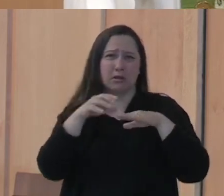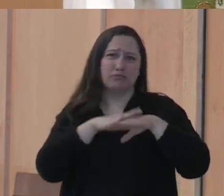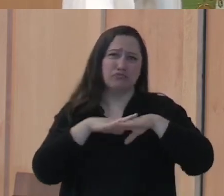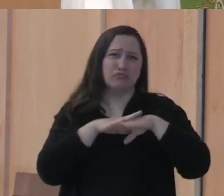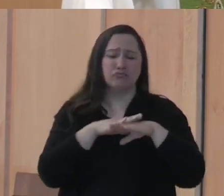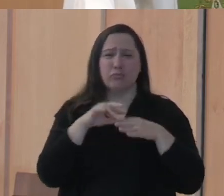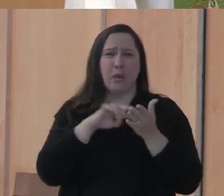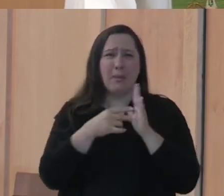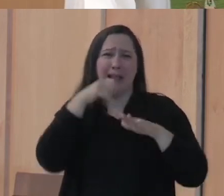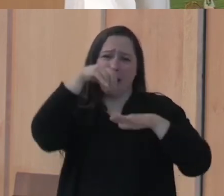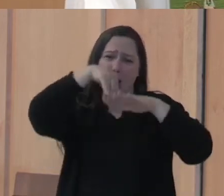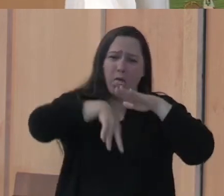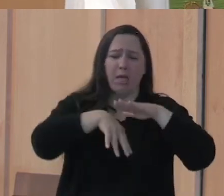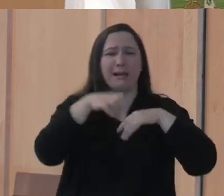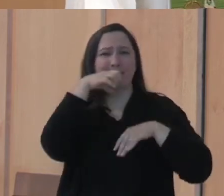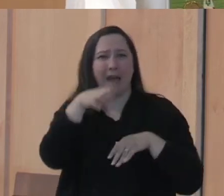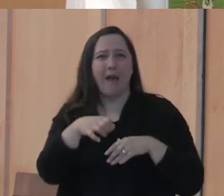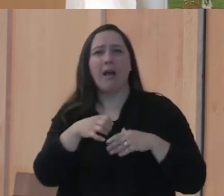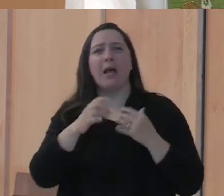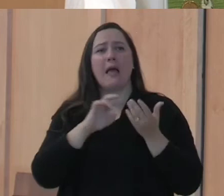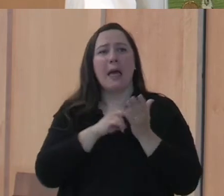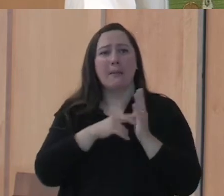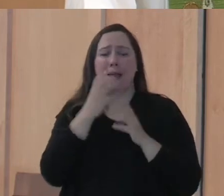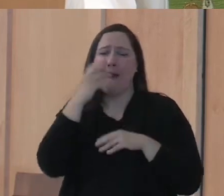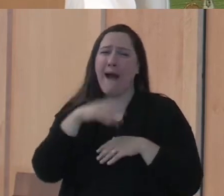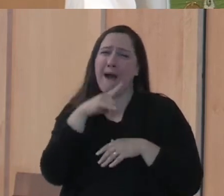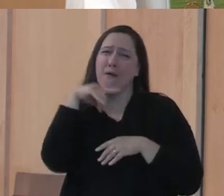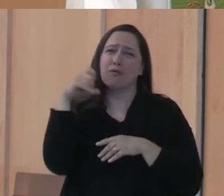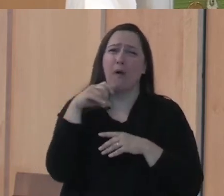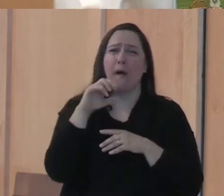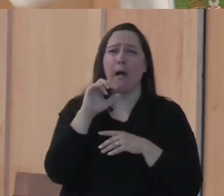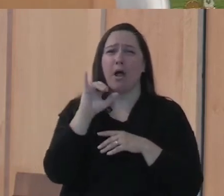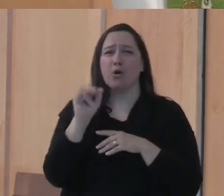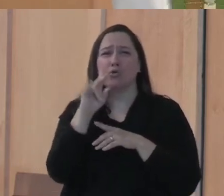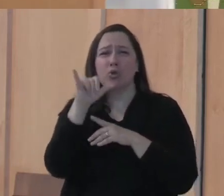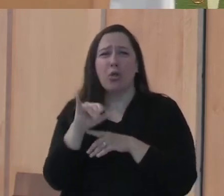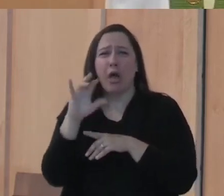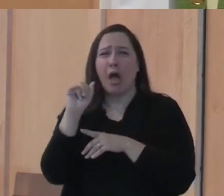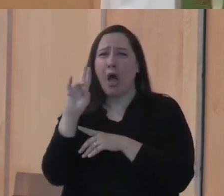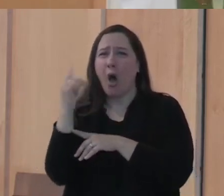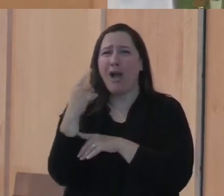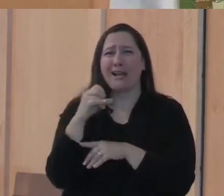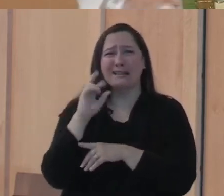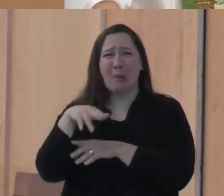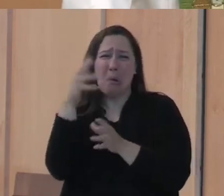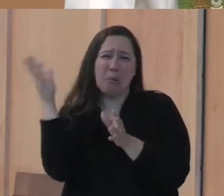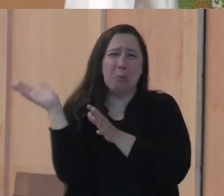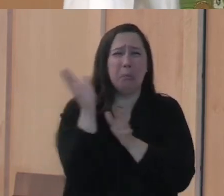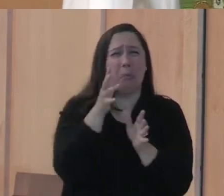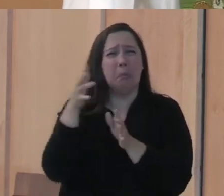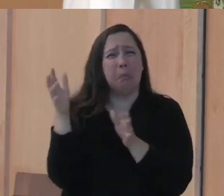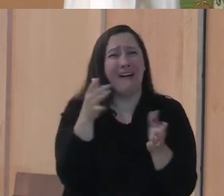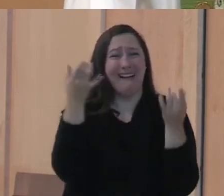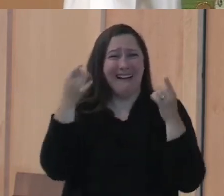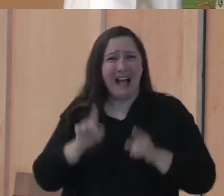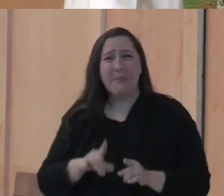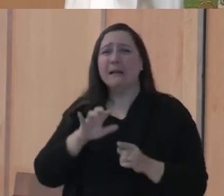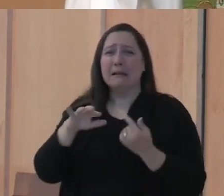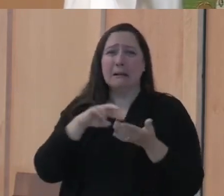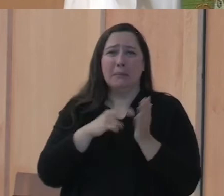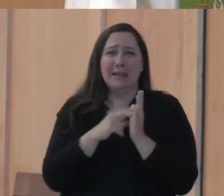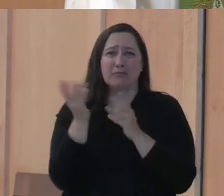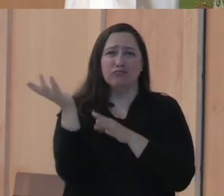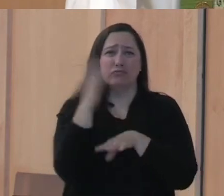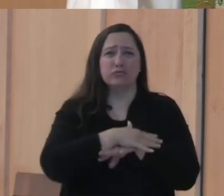And if that's the case, you get a really hot, dry July or August or even a big windstorm can come and just knock the whole field of corn over because